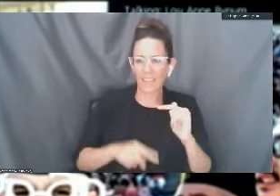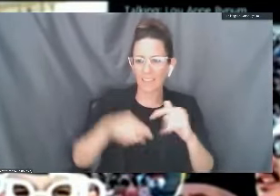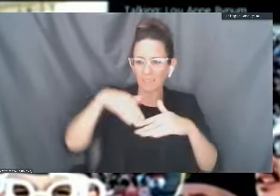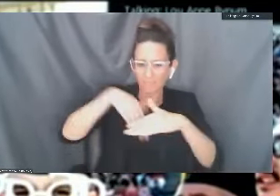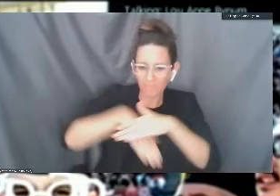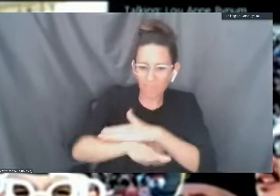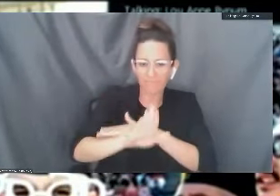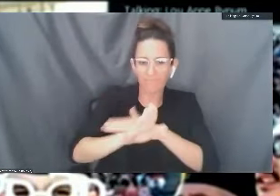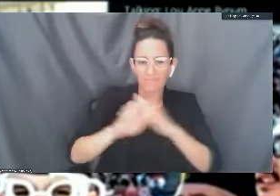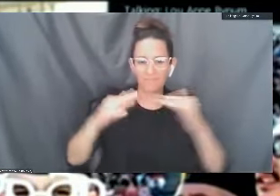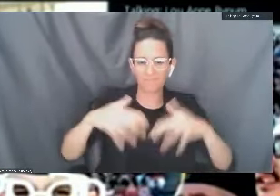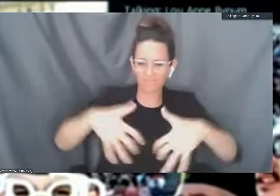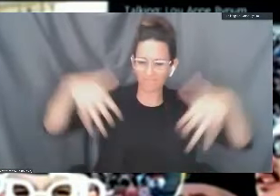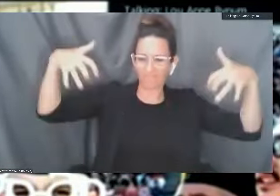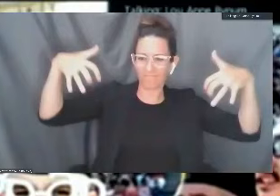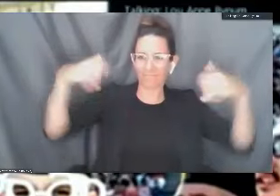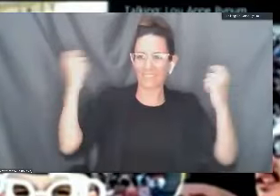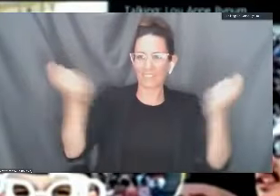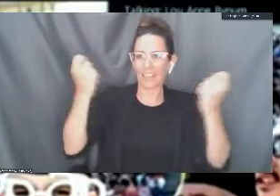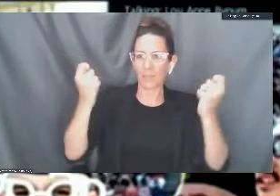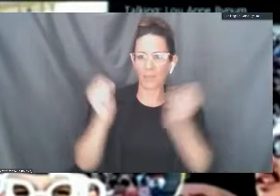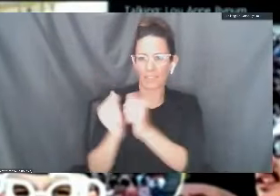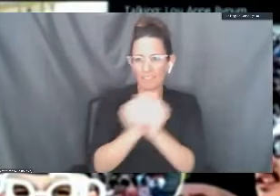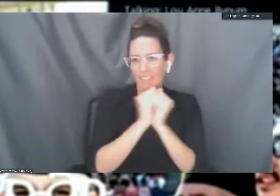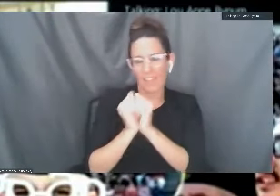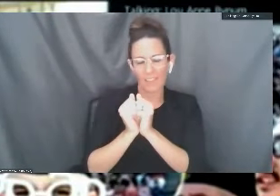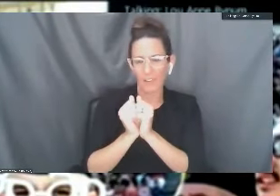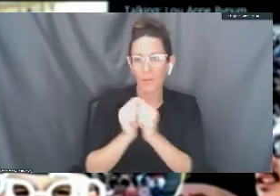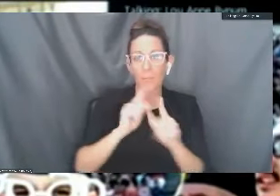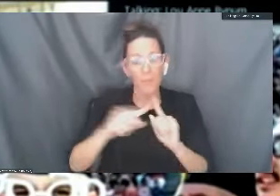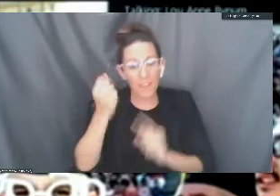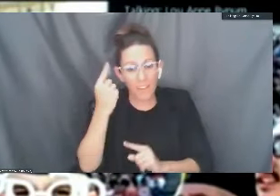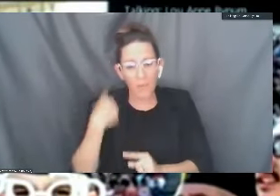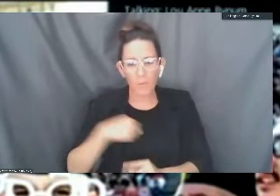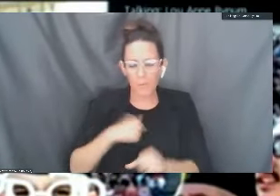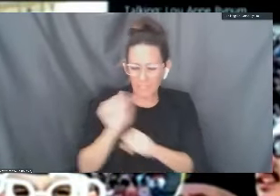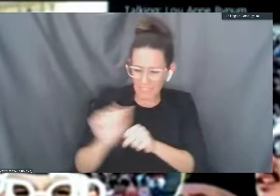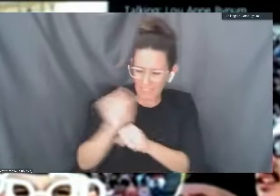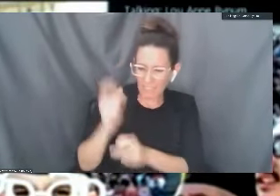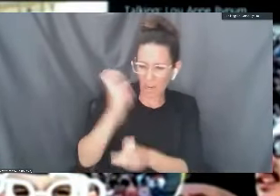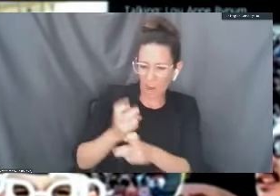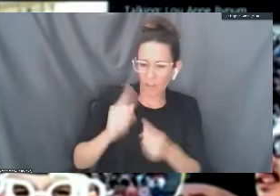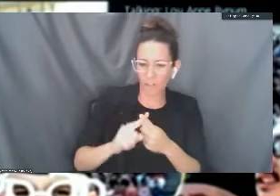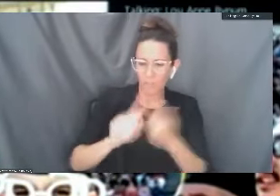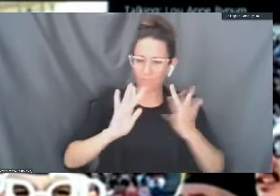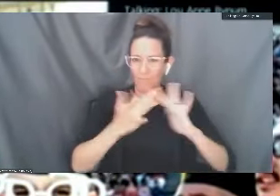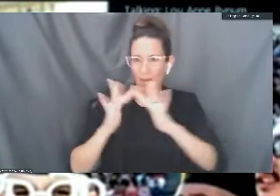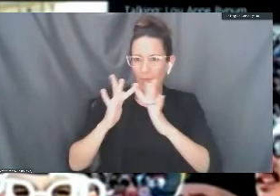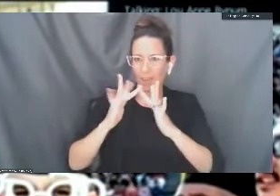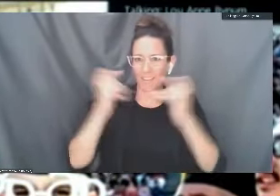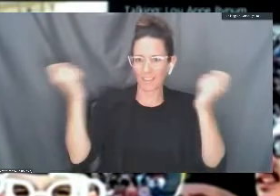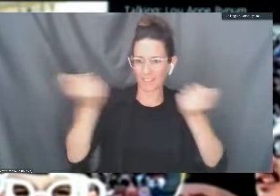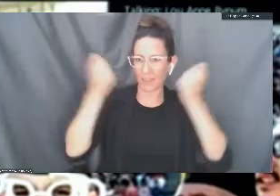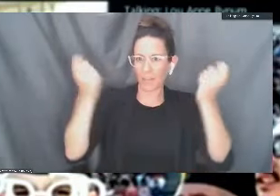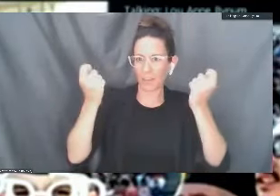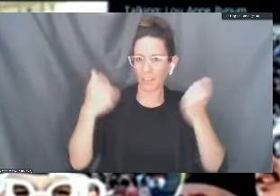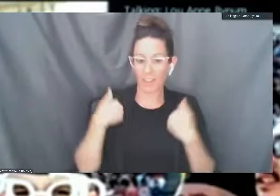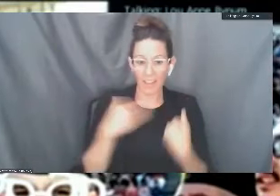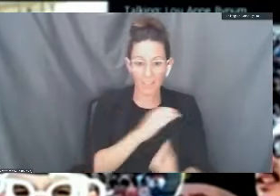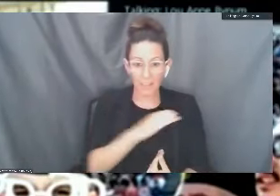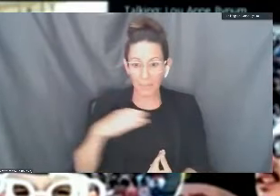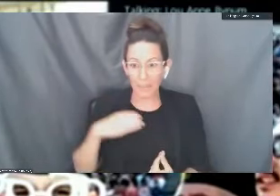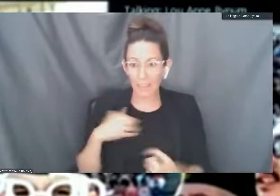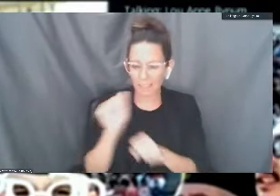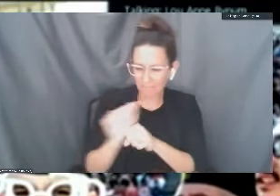us, but I think we will put together the best ever virtual commencement ceremony. We have a committee working on this at the